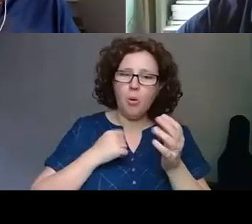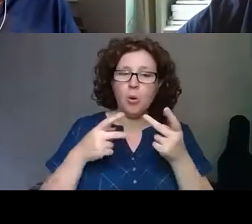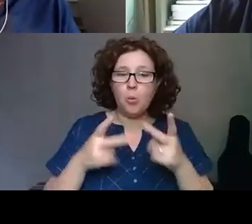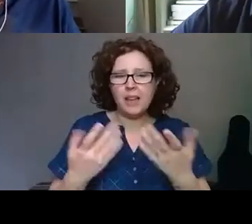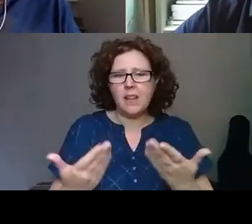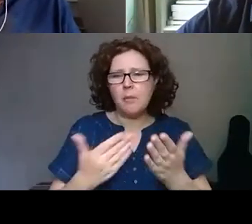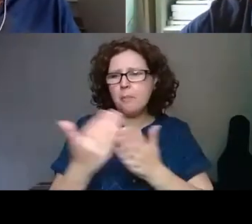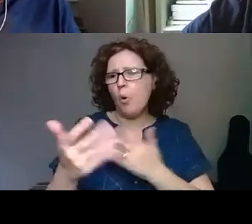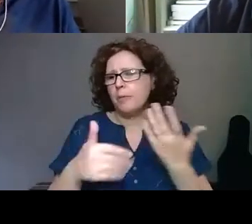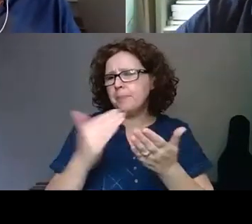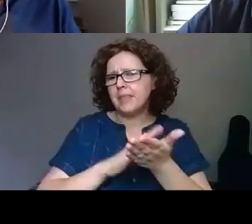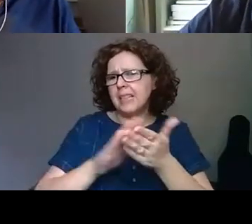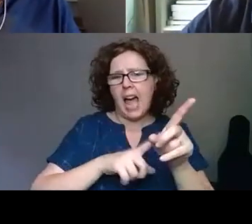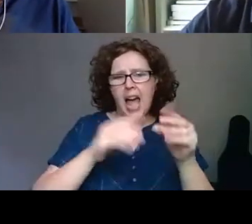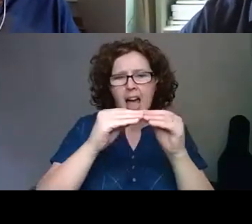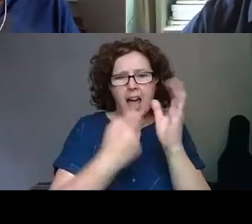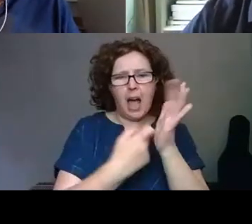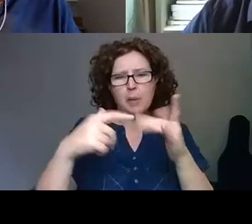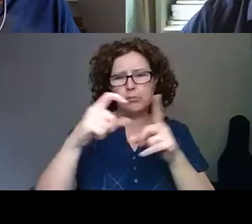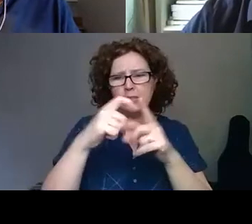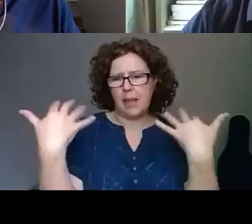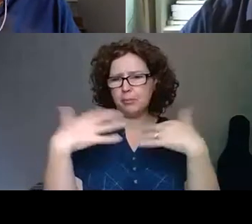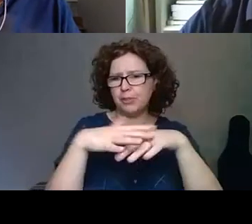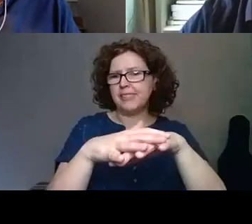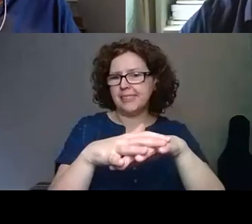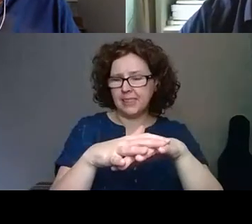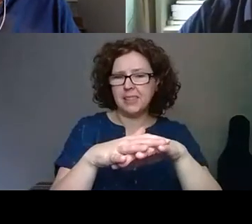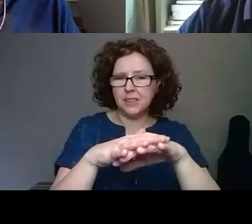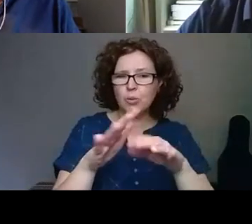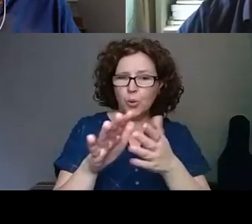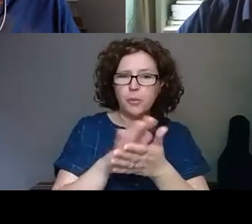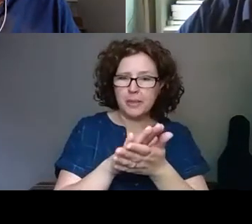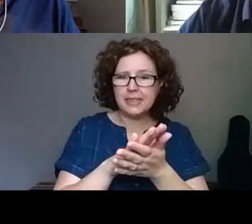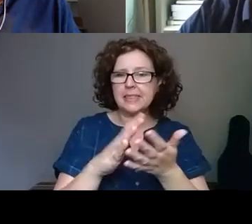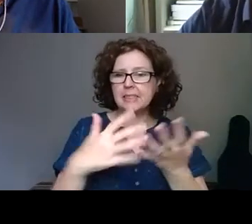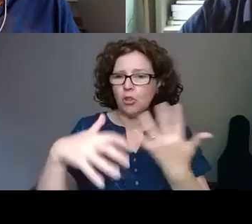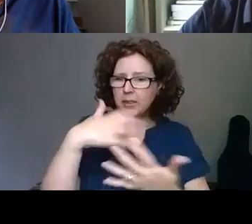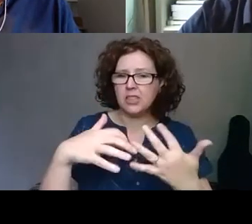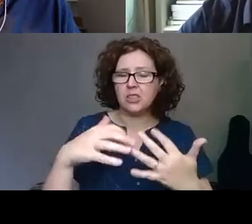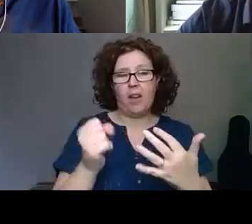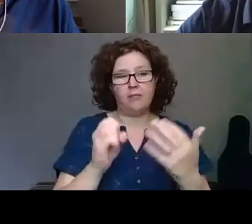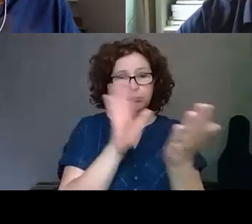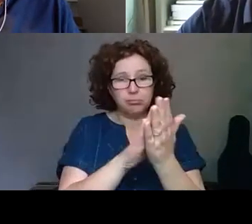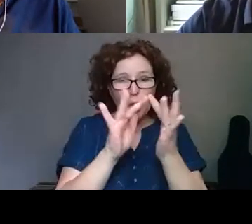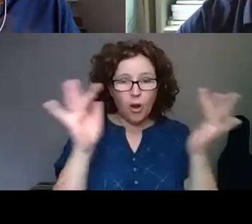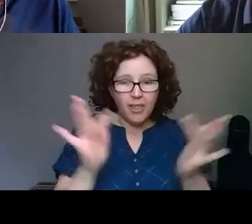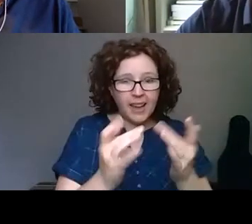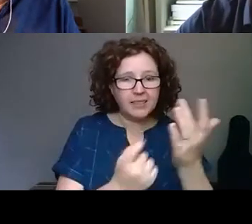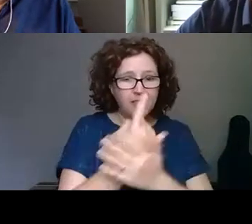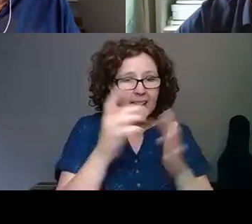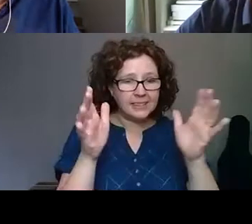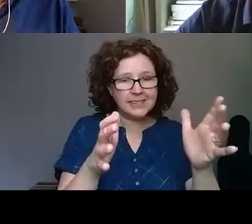of working, which means a combination of having events online, smaller,